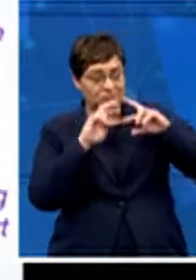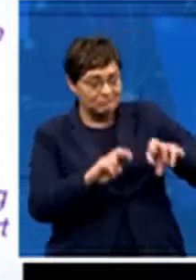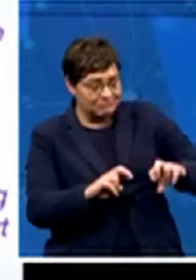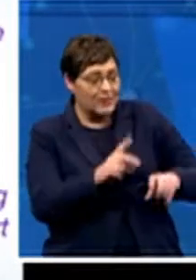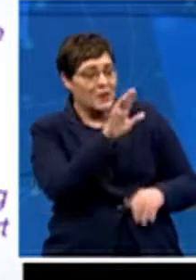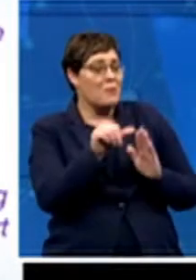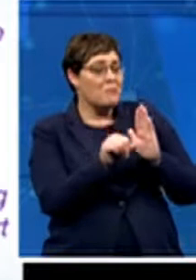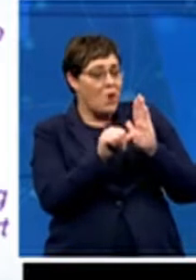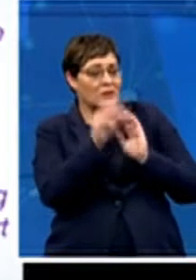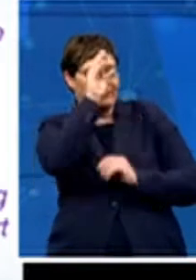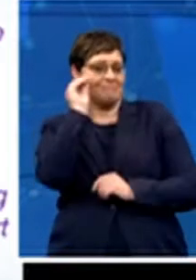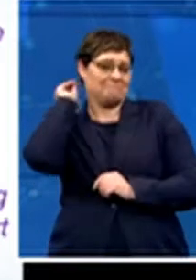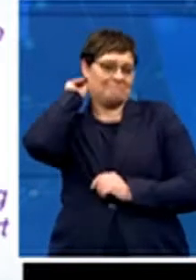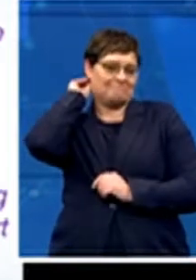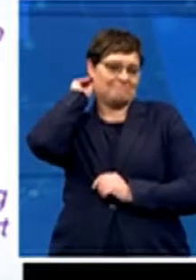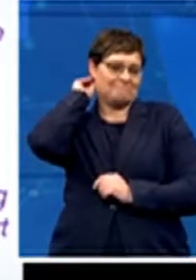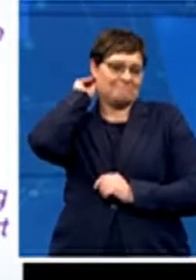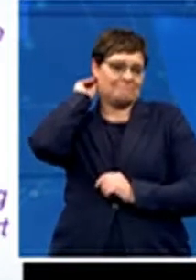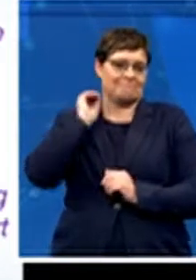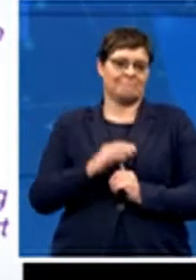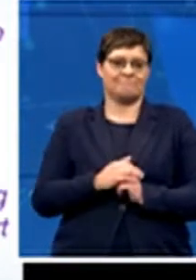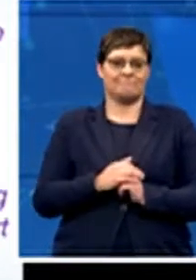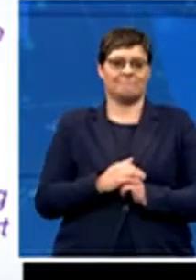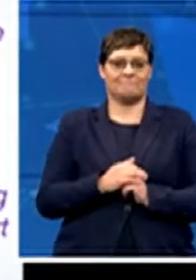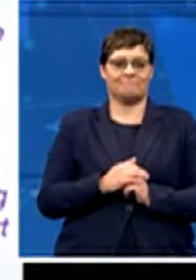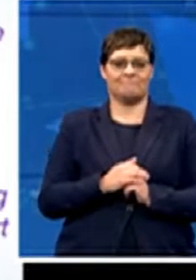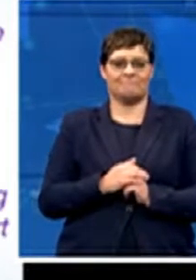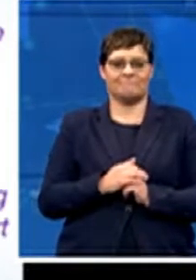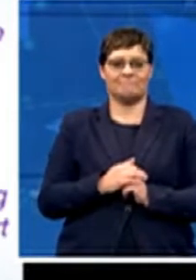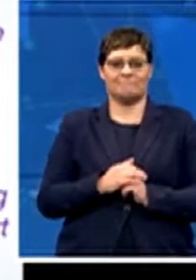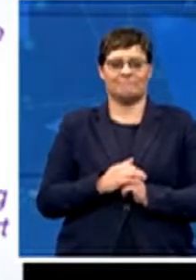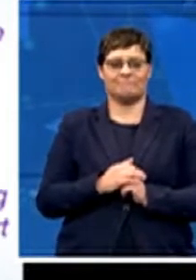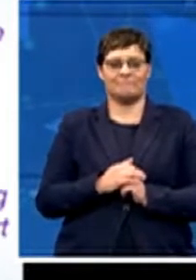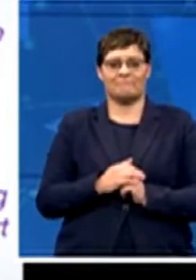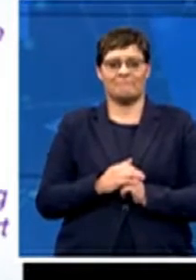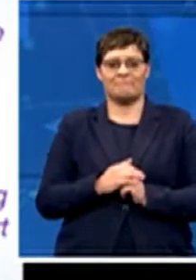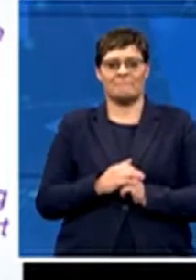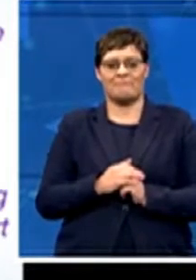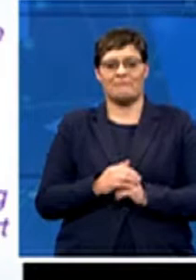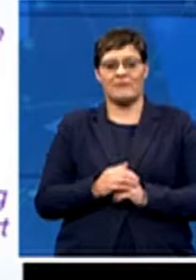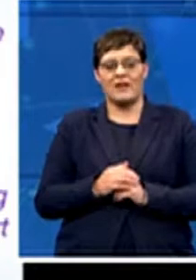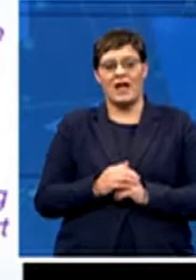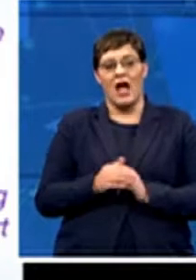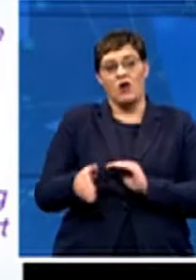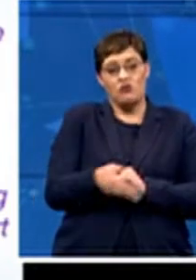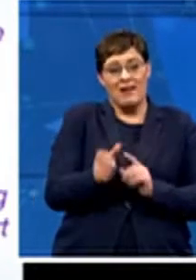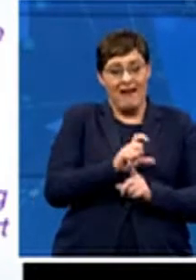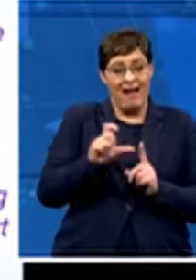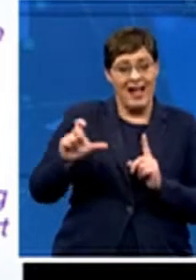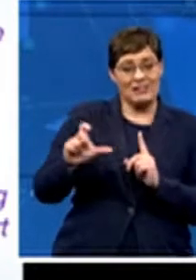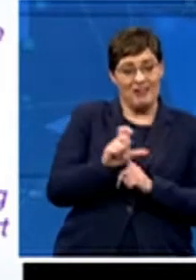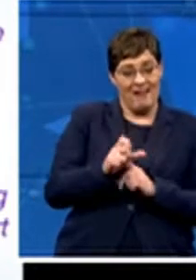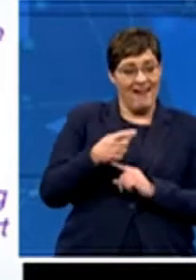talked about it, huge pockets of cricket culture within South Africa. Strong areas of the Eastern Cape,